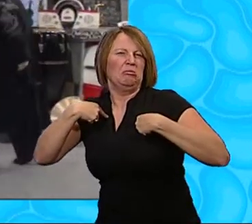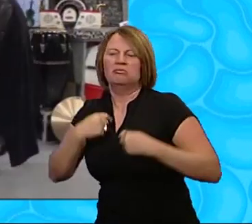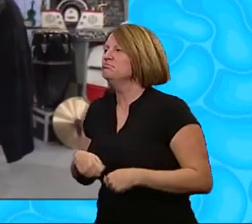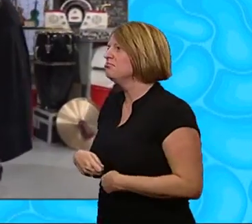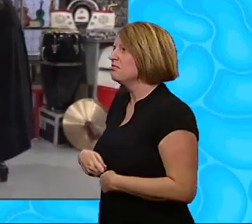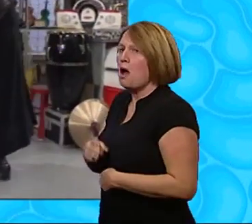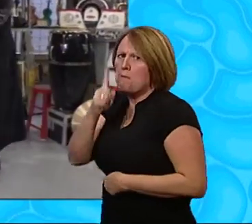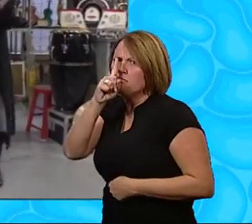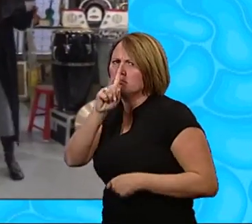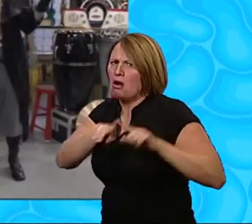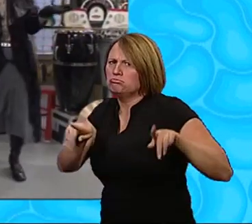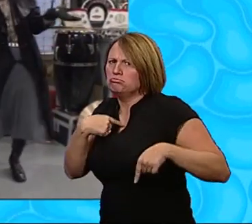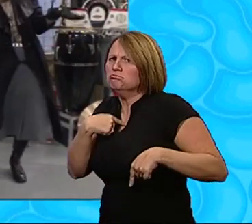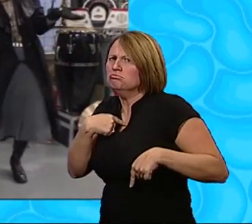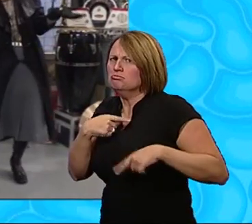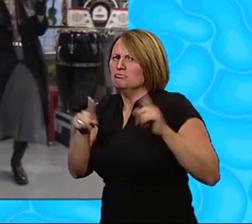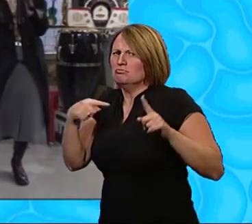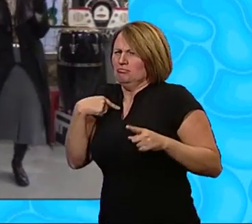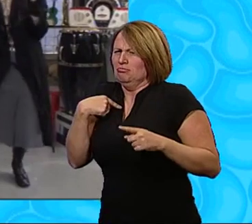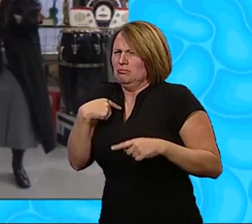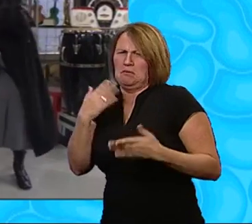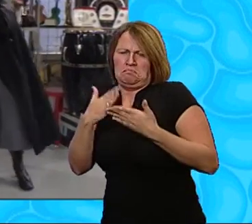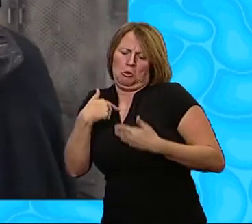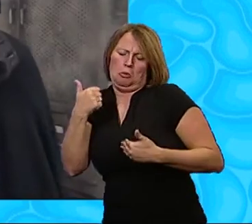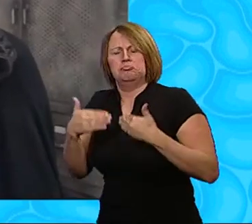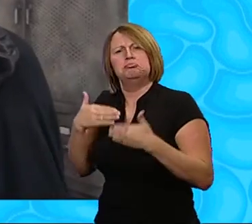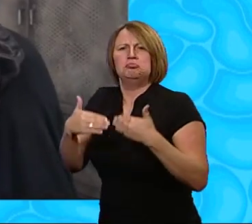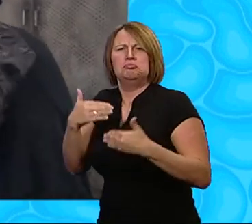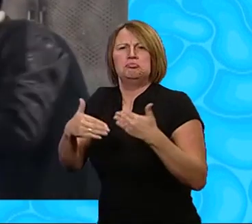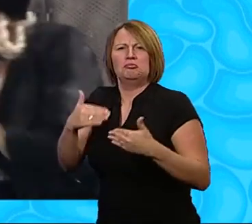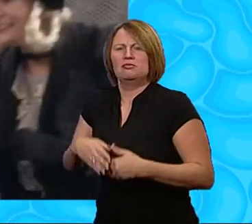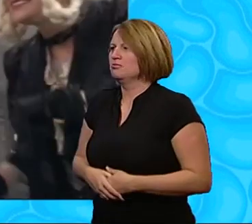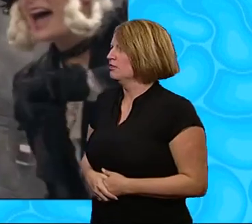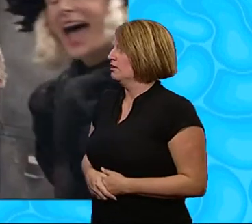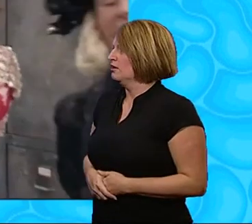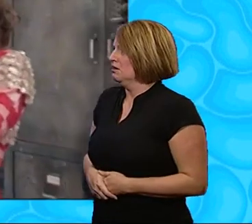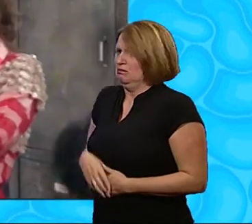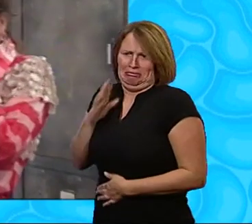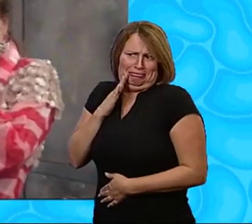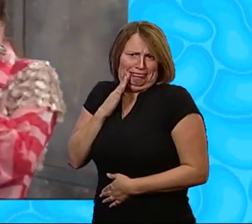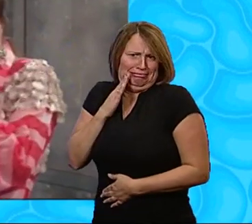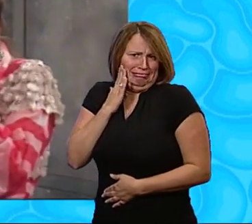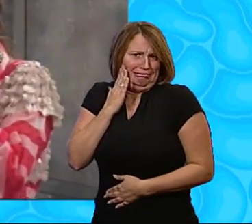But apart from that Easy going, I'd say